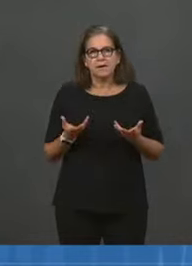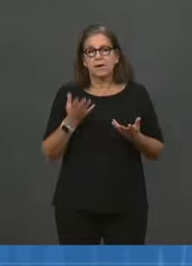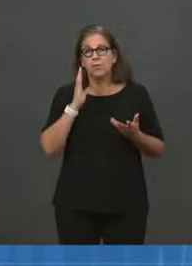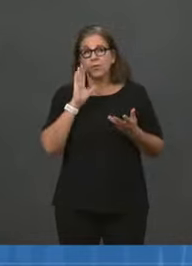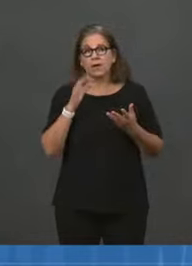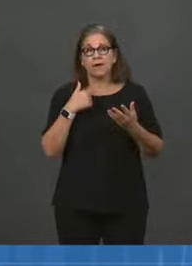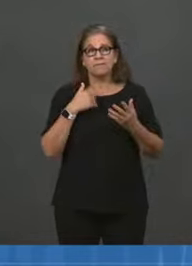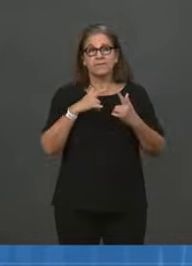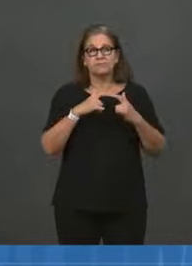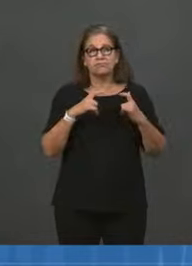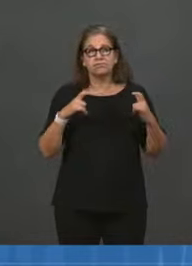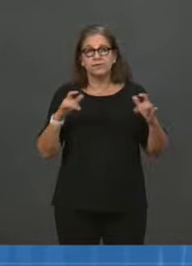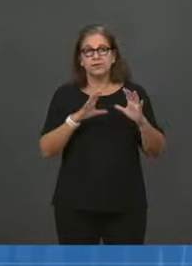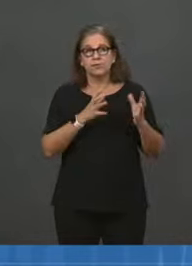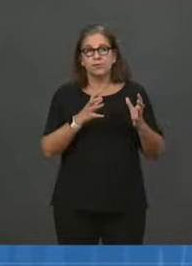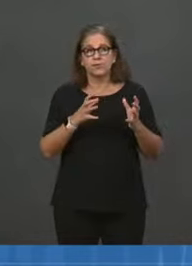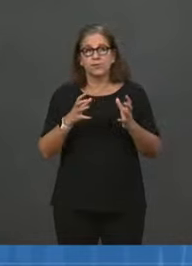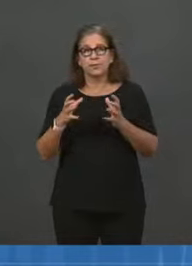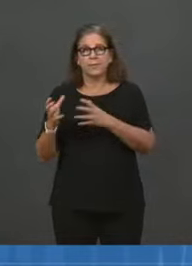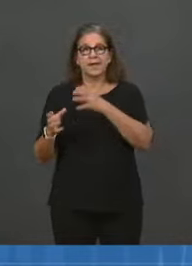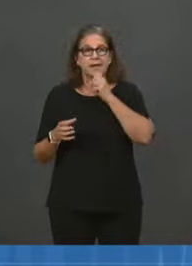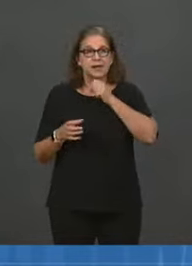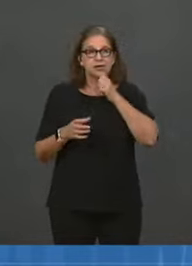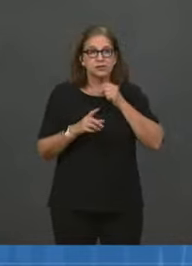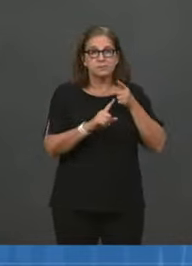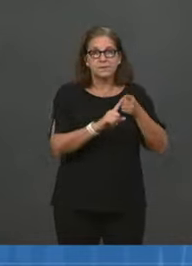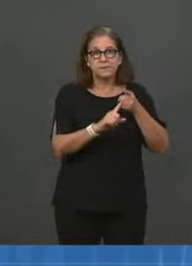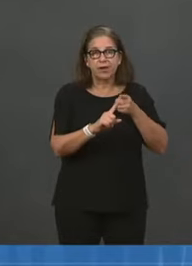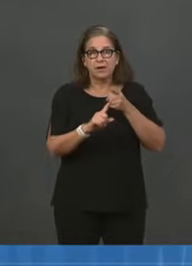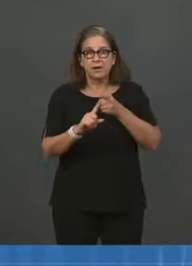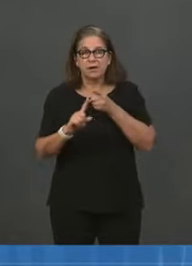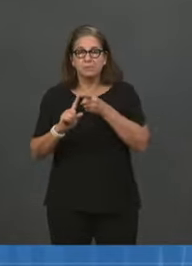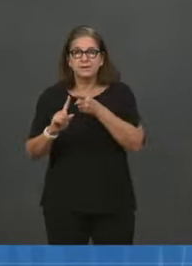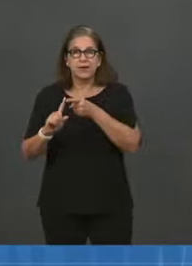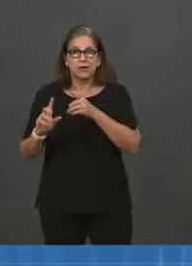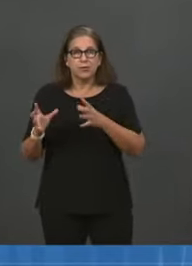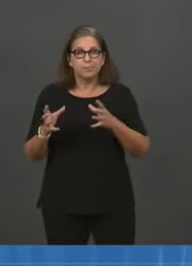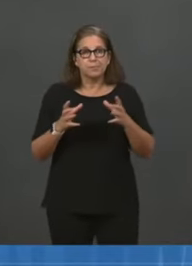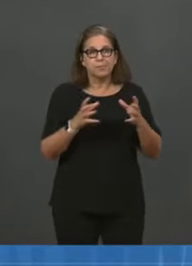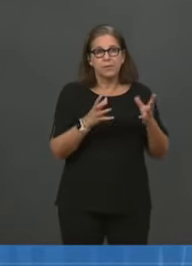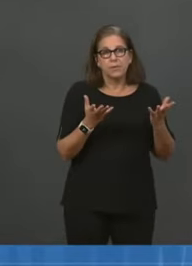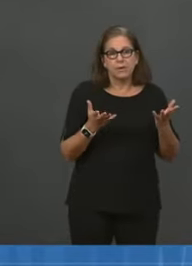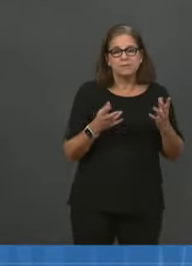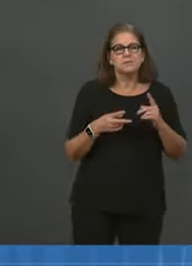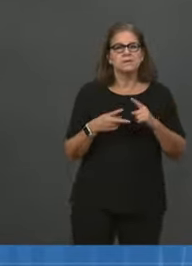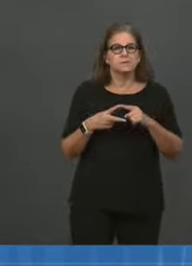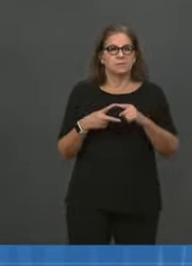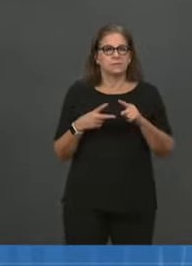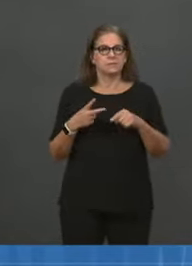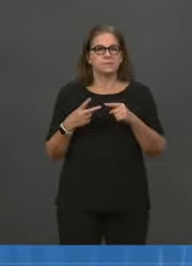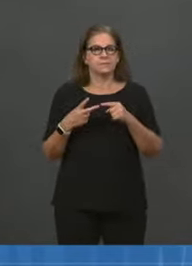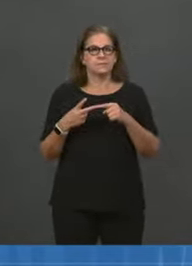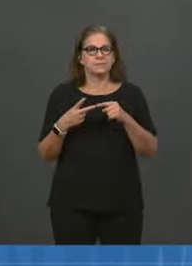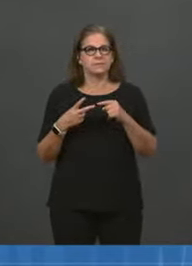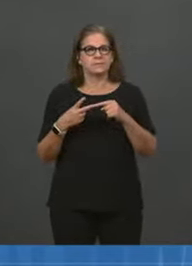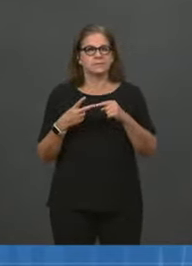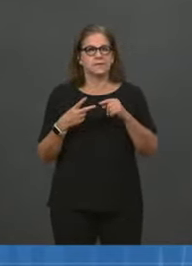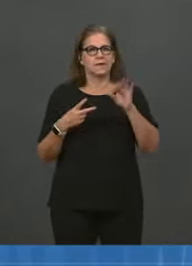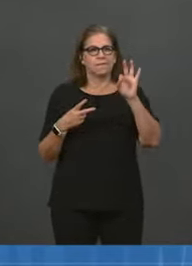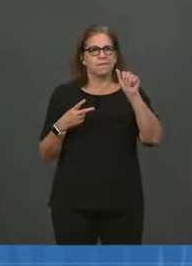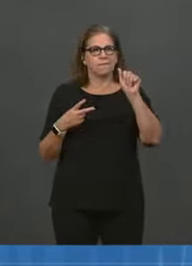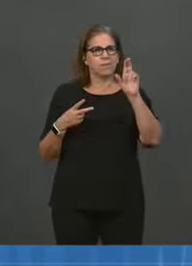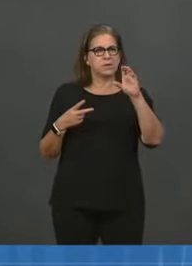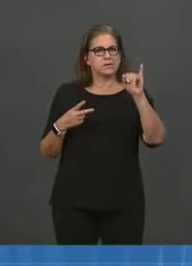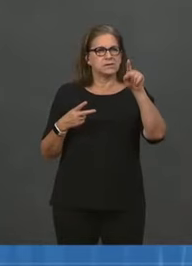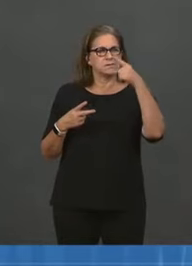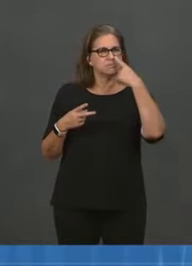wasn't entirely clear to me. And Dr. Fauci, if you might be able to explain homologous and heterologous, that would be awesome,